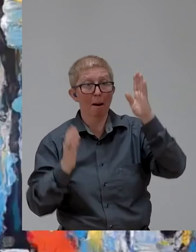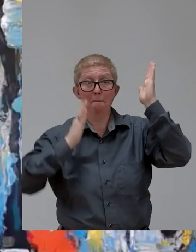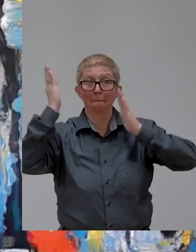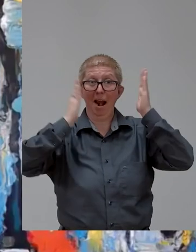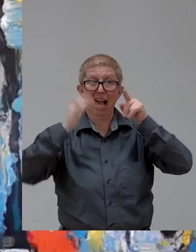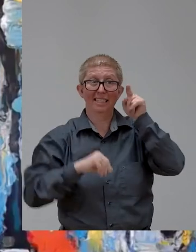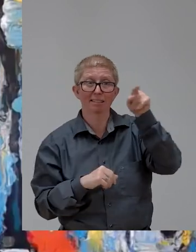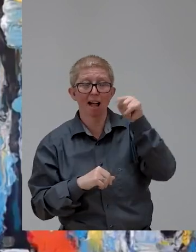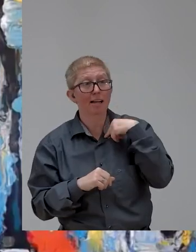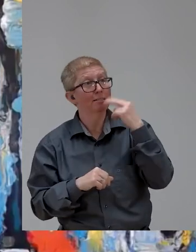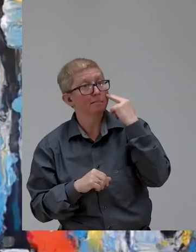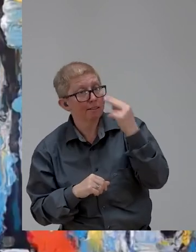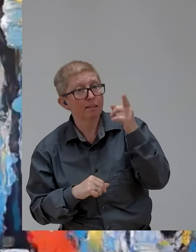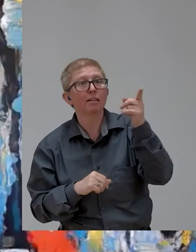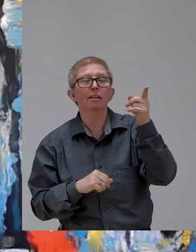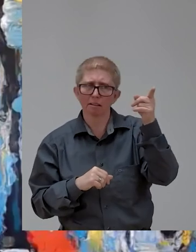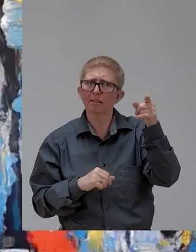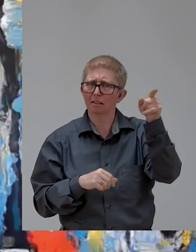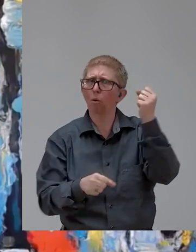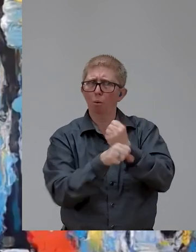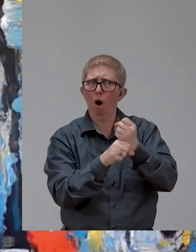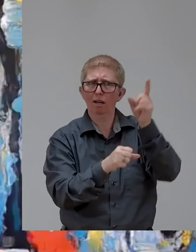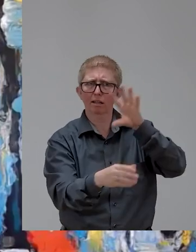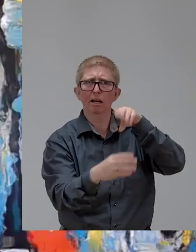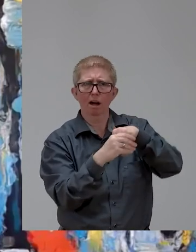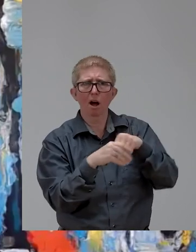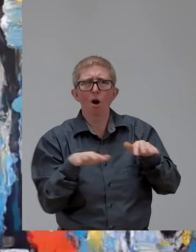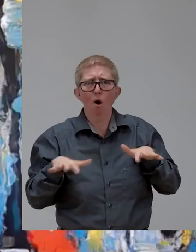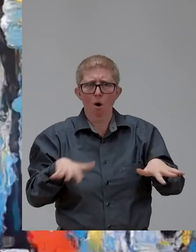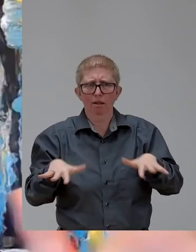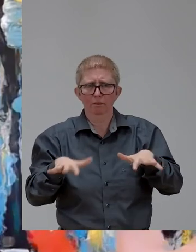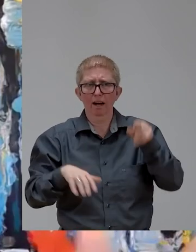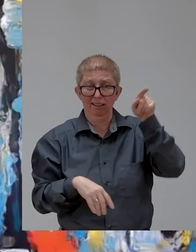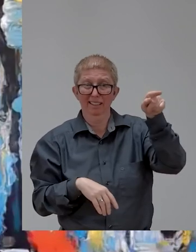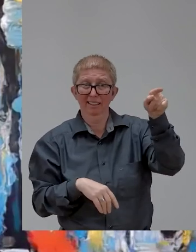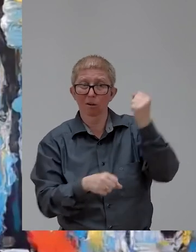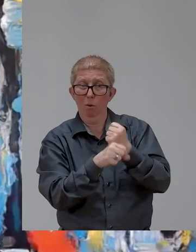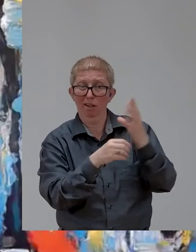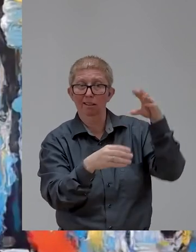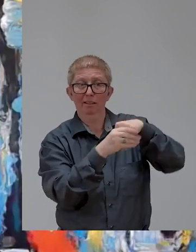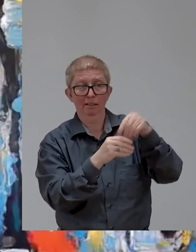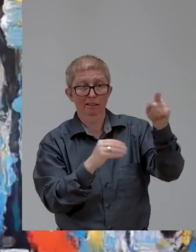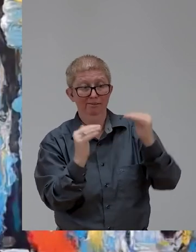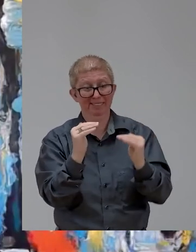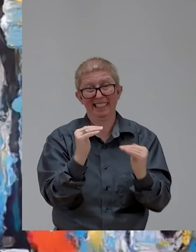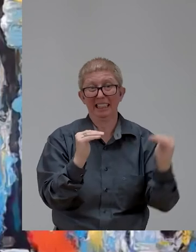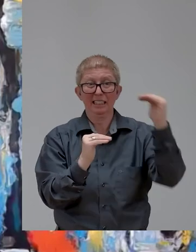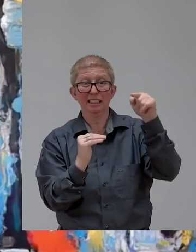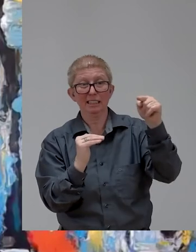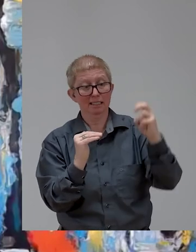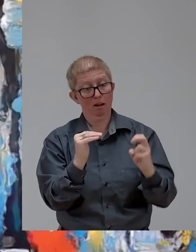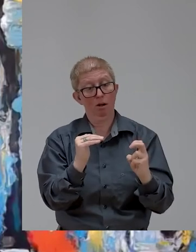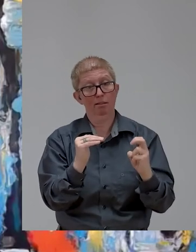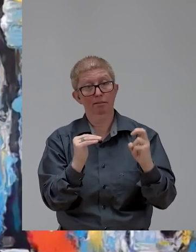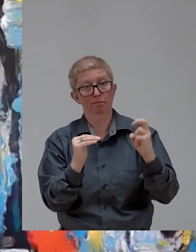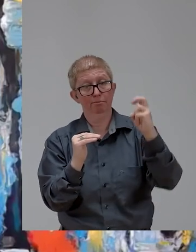Now, he lived in a place one story above ground, and the elevator was very far away from his door. And there